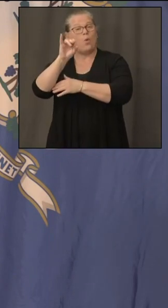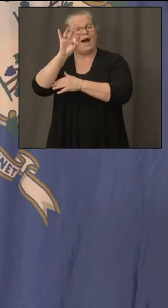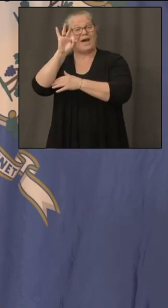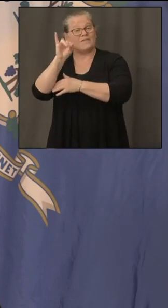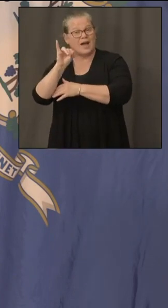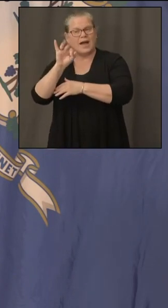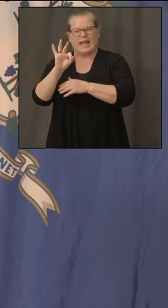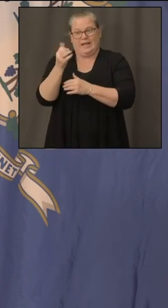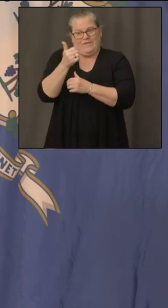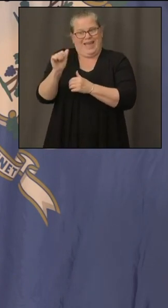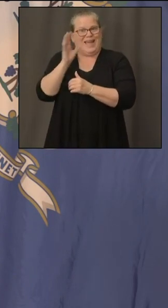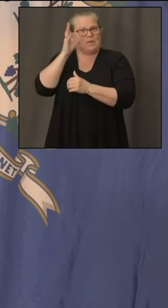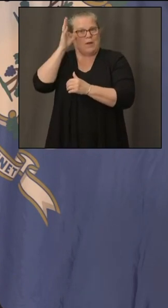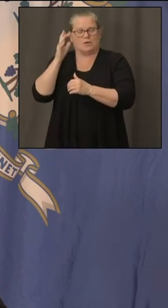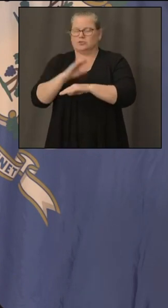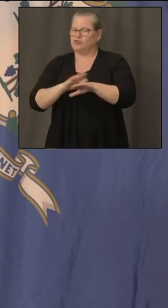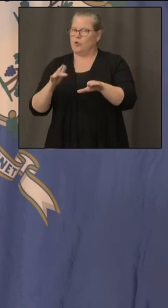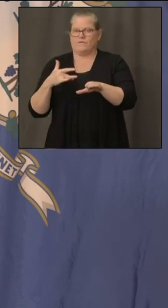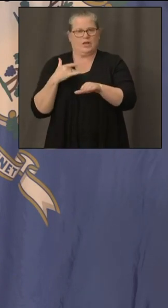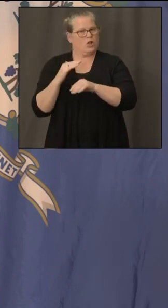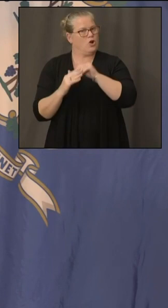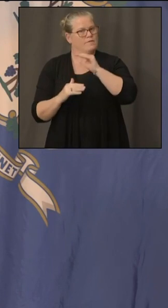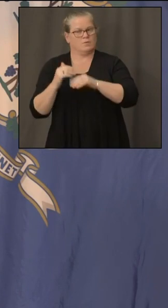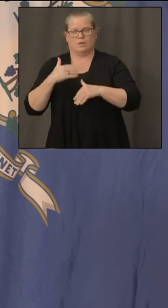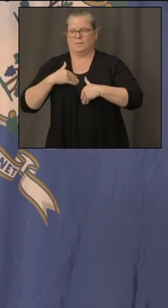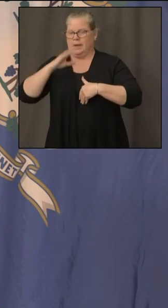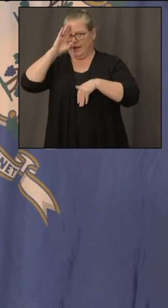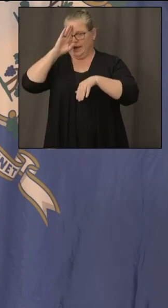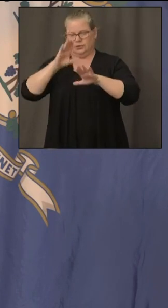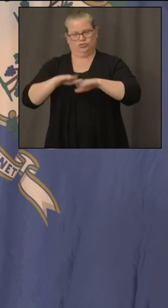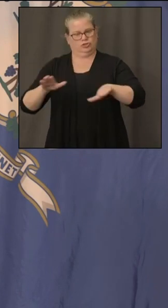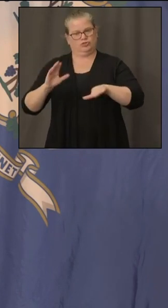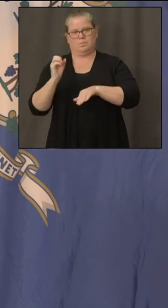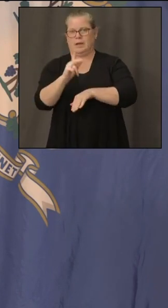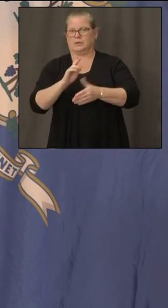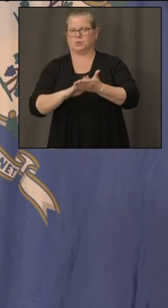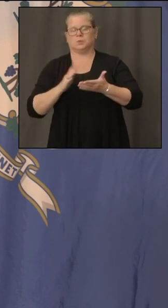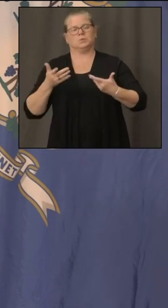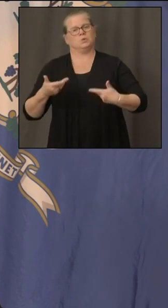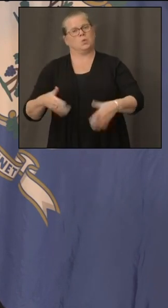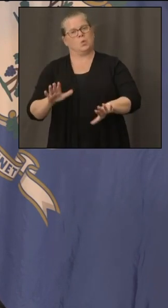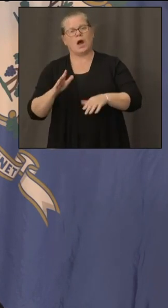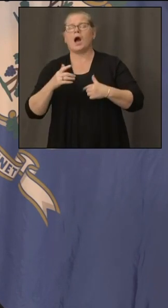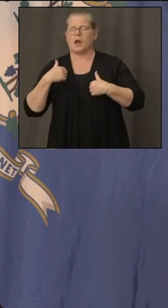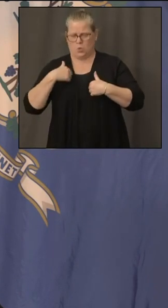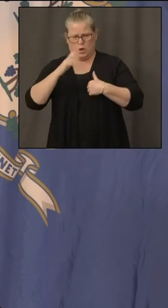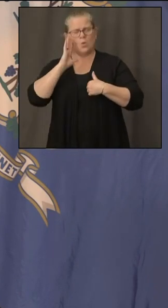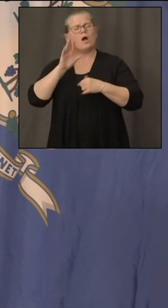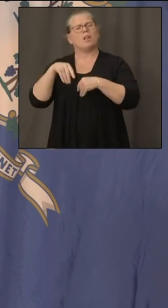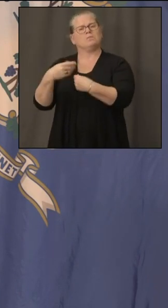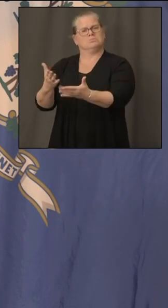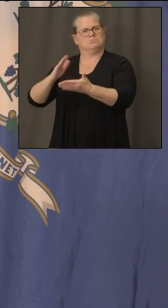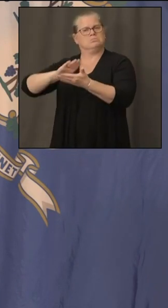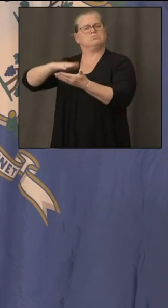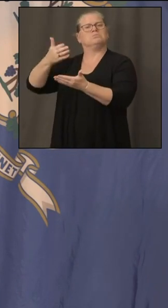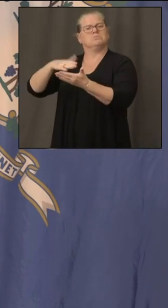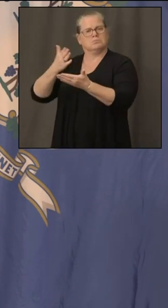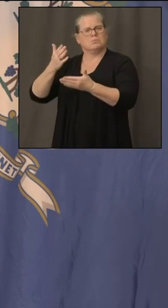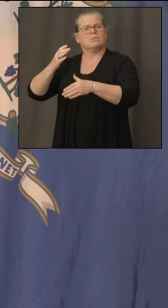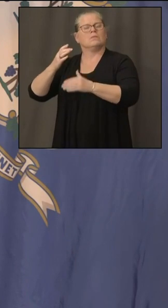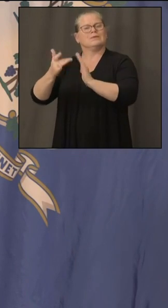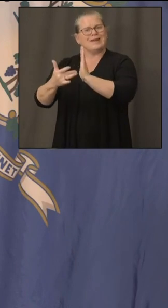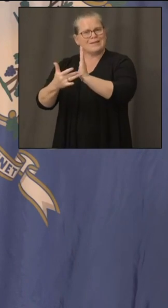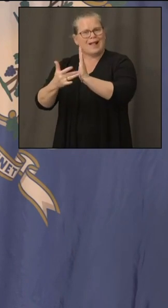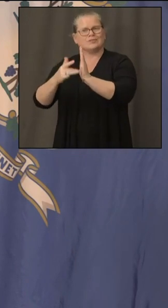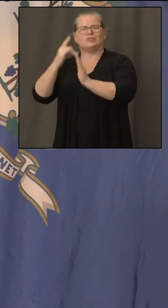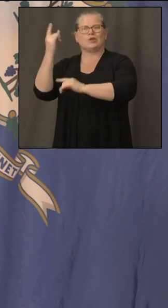going back to school we can take care of you in terms of distance learning so i think this gives you an idea of the priorities we got